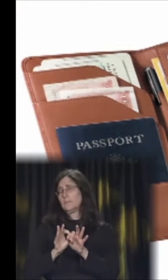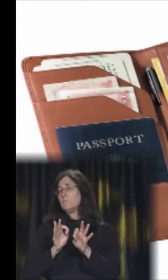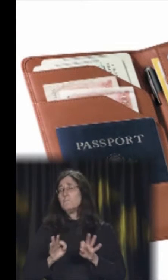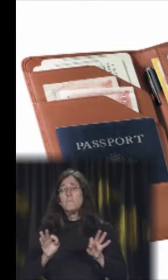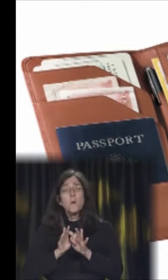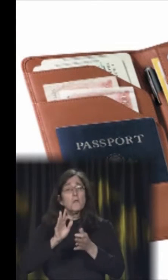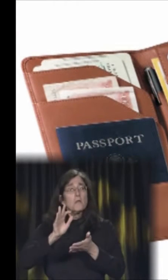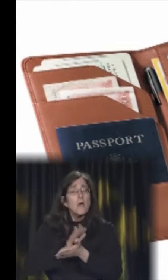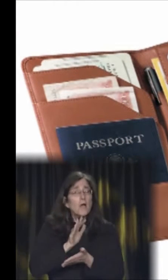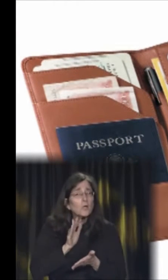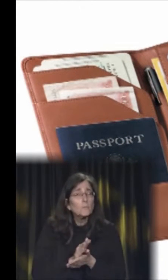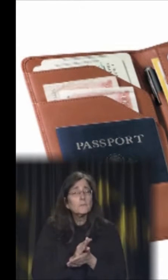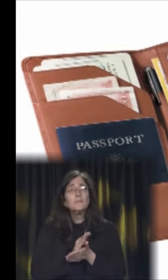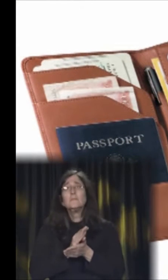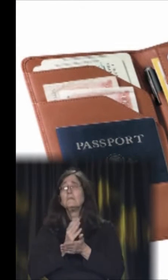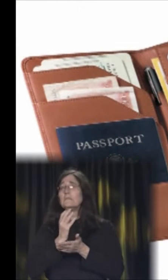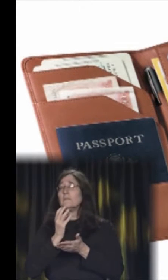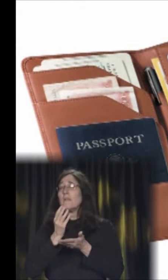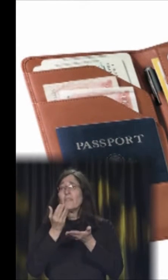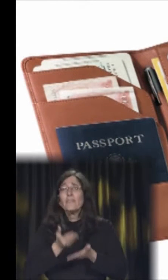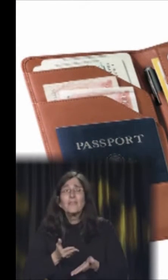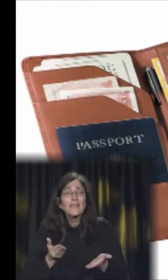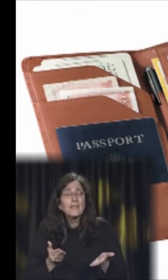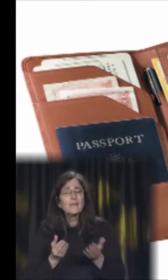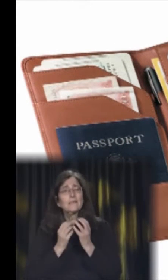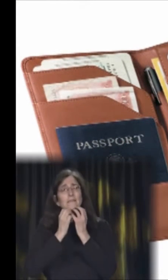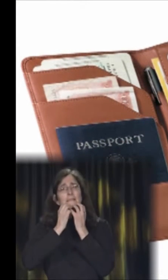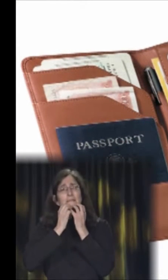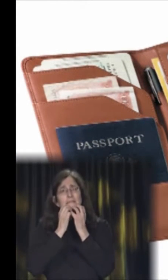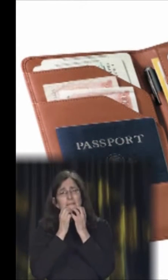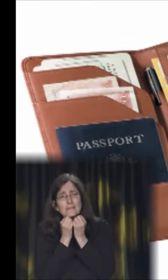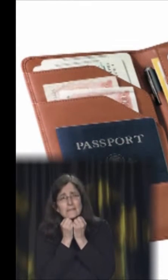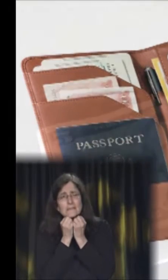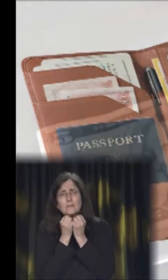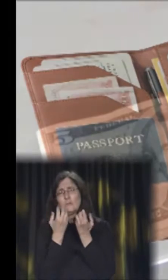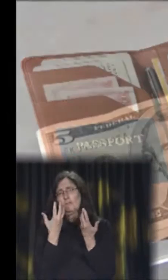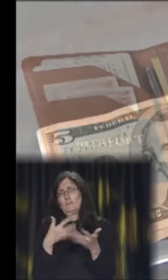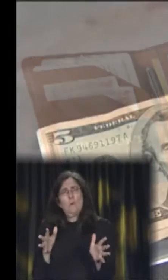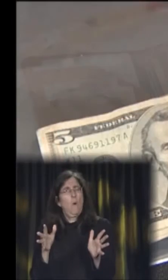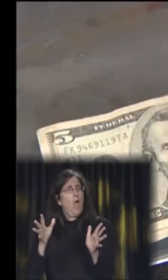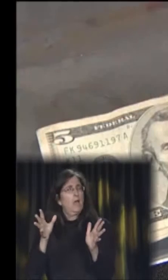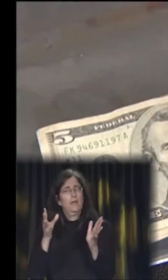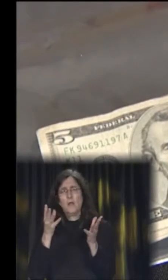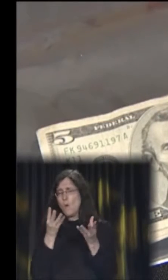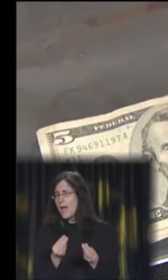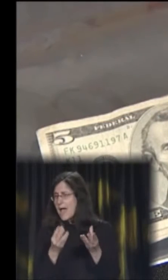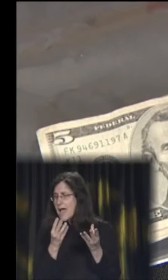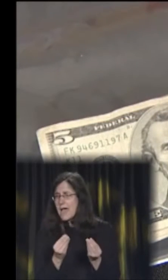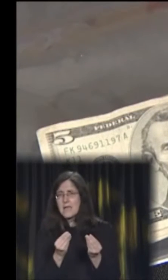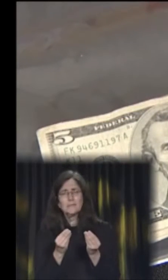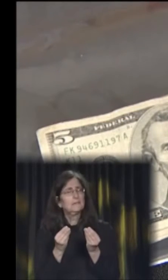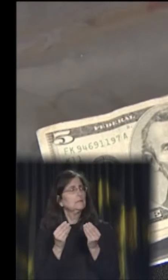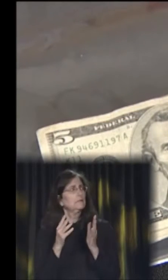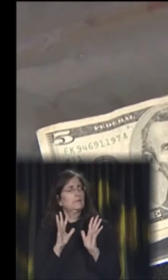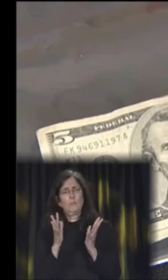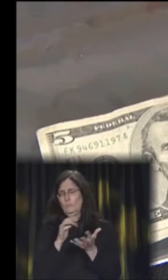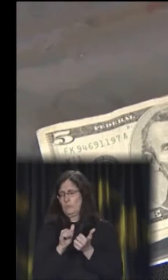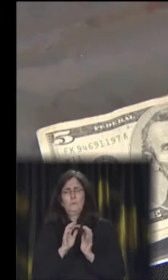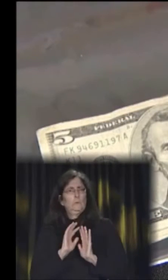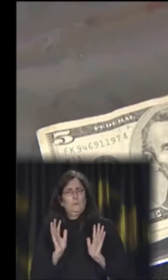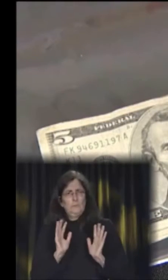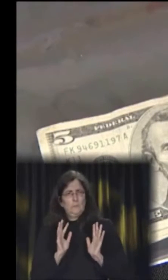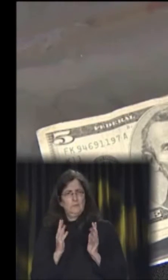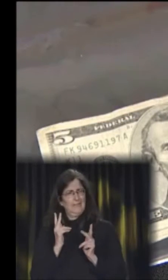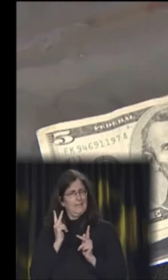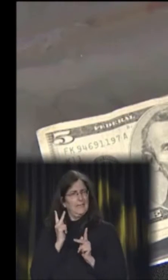Keep important documents and items dry and safe by storing them in waterproof containers and high above